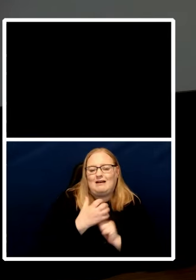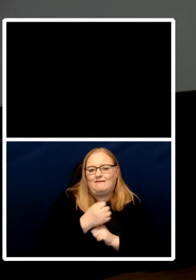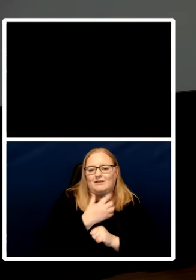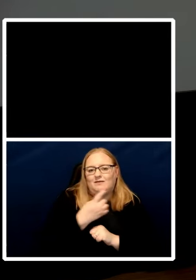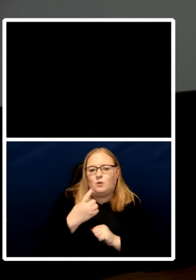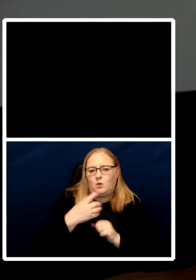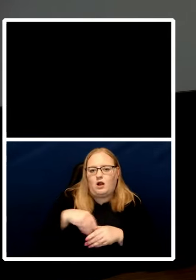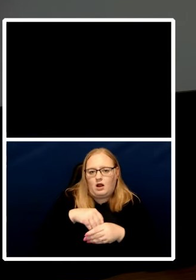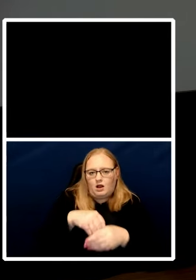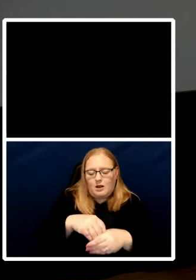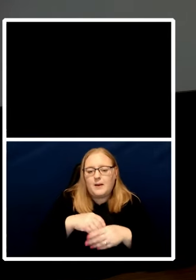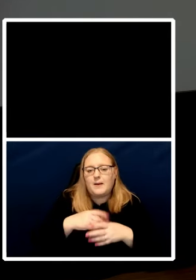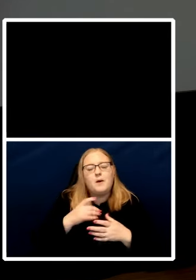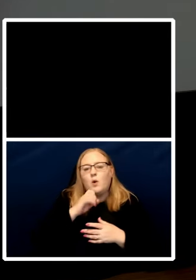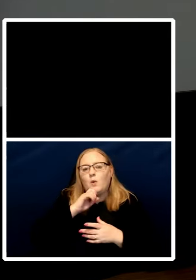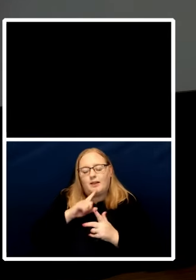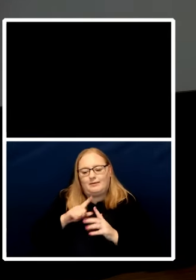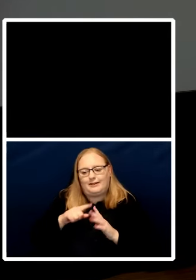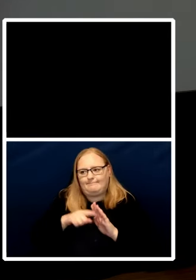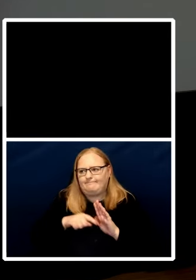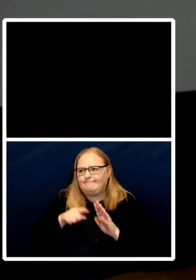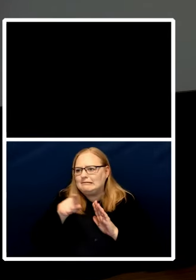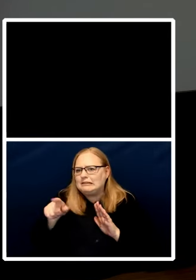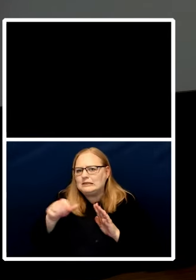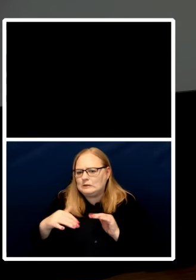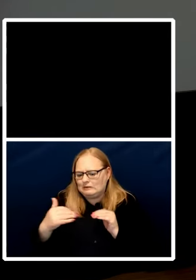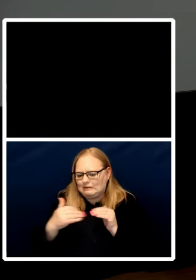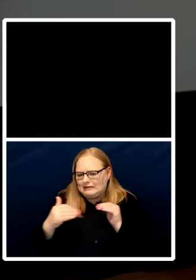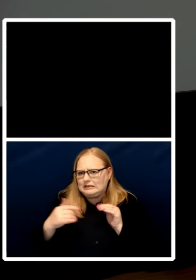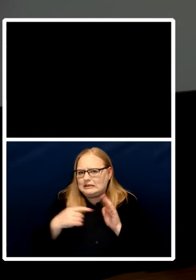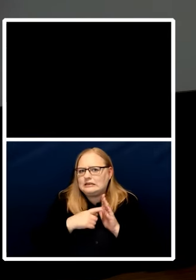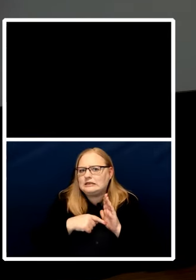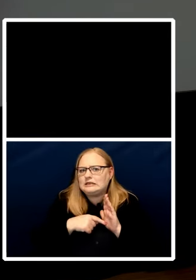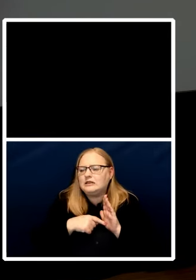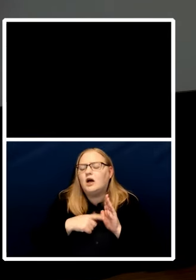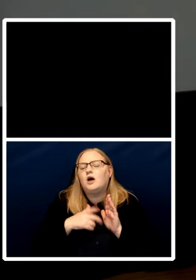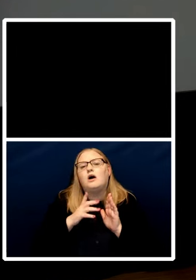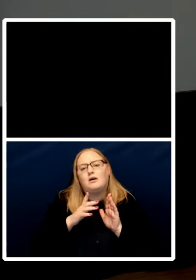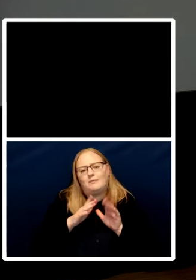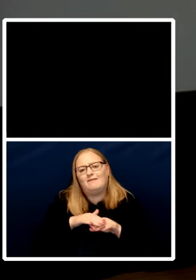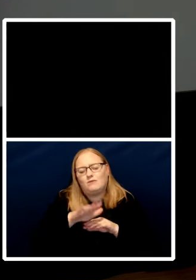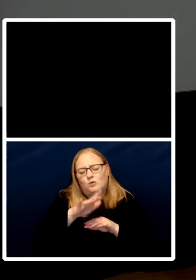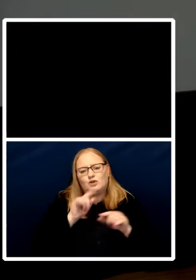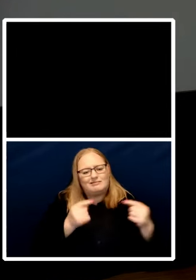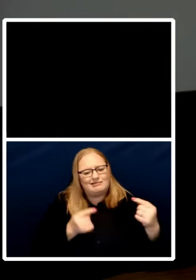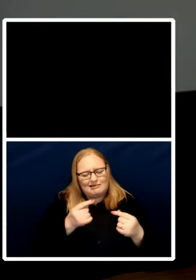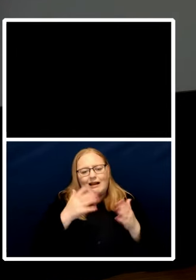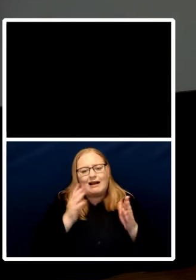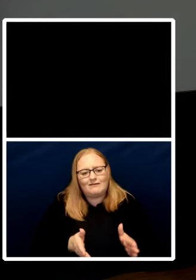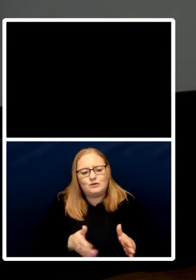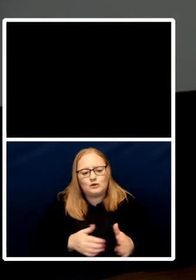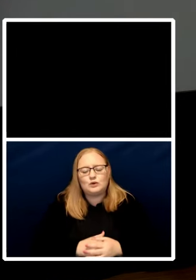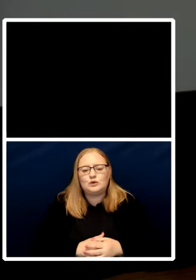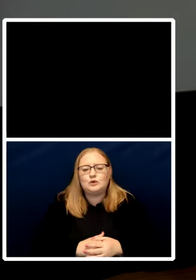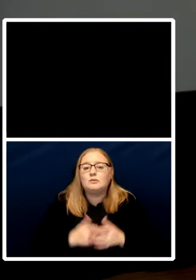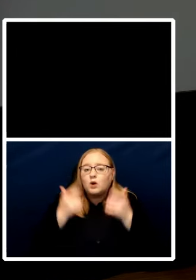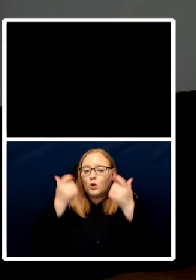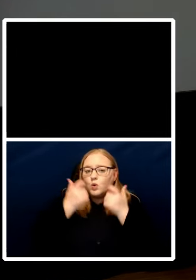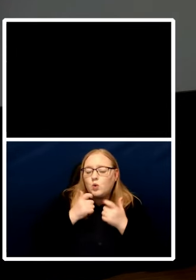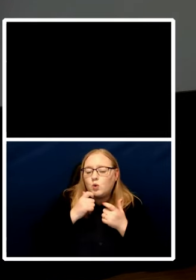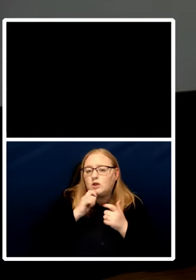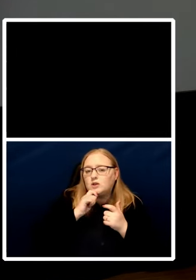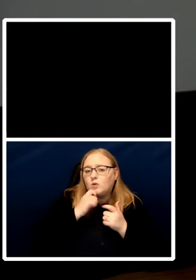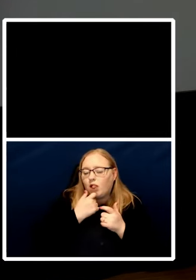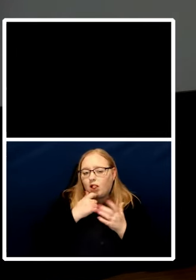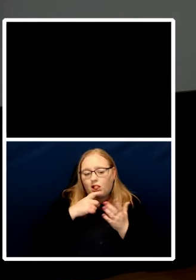to be a debate at some point so it'll either be you know courts interpreting the convention um